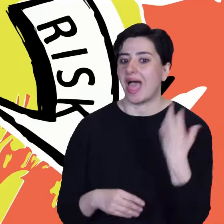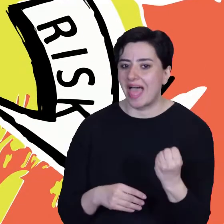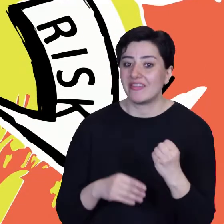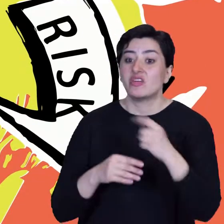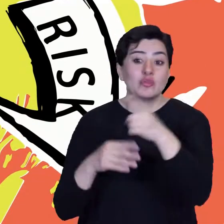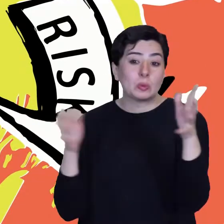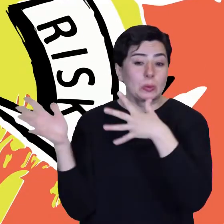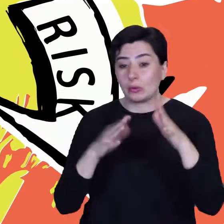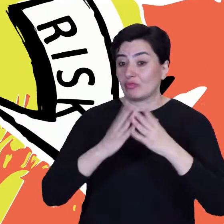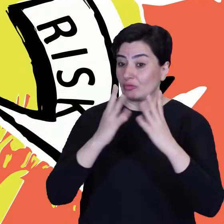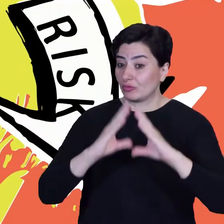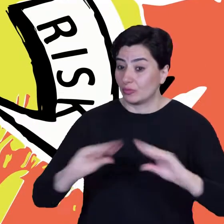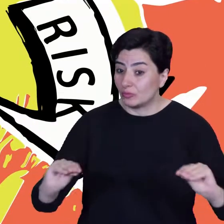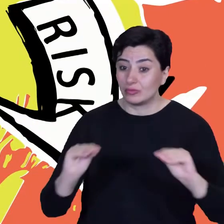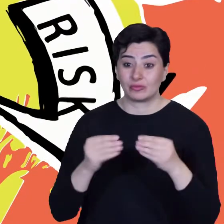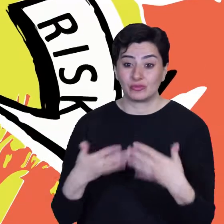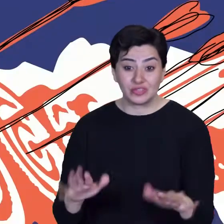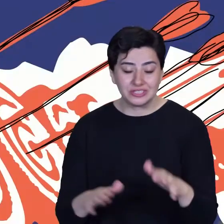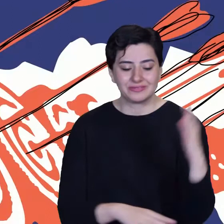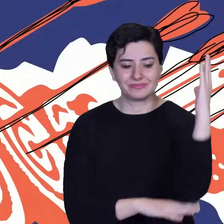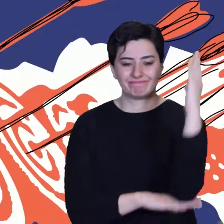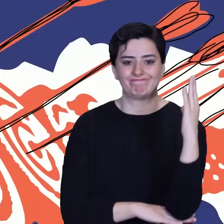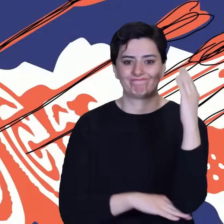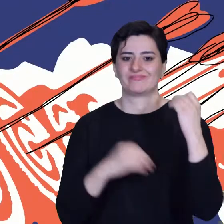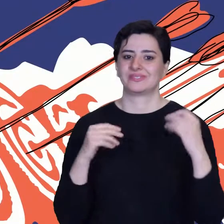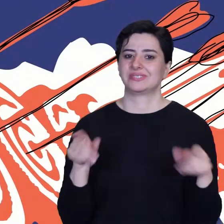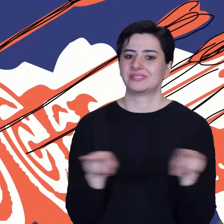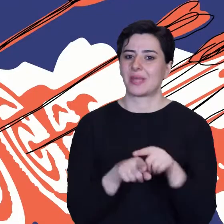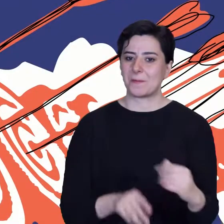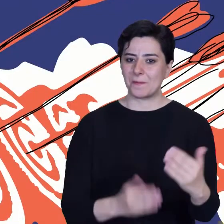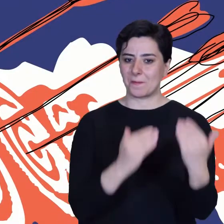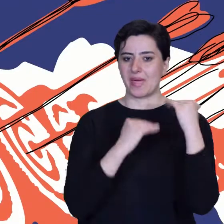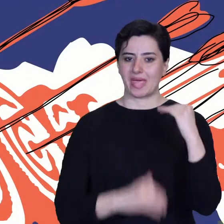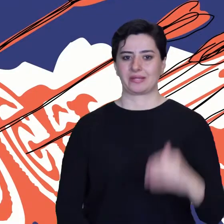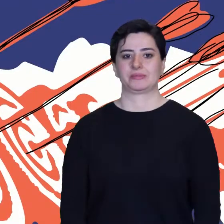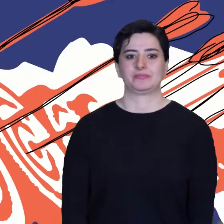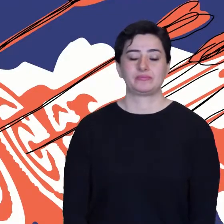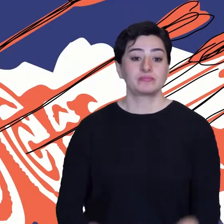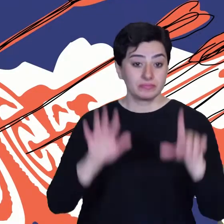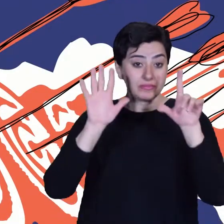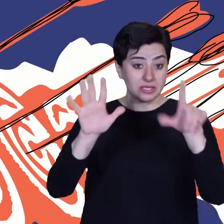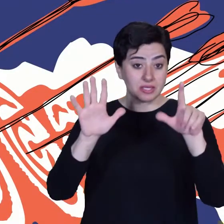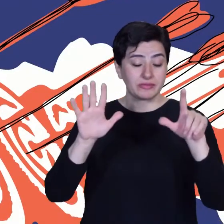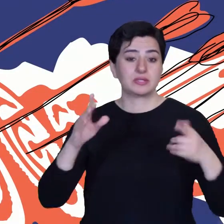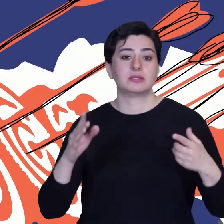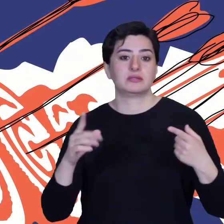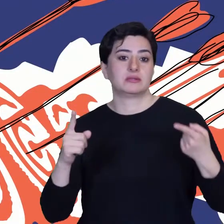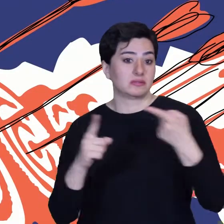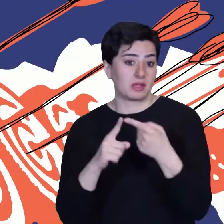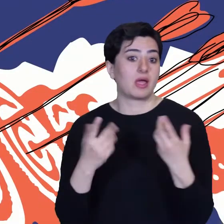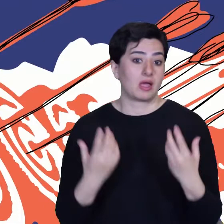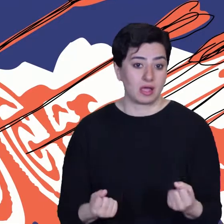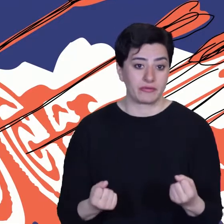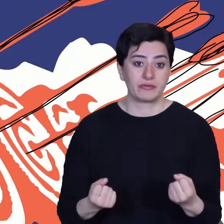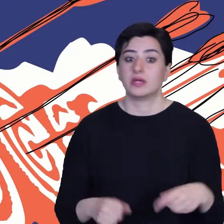with arrows shot right in the bullseyes of each. Seven clear targets. Targets are what we want to achieve together.